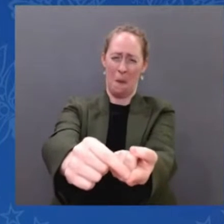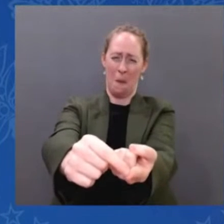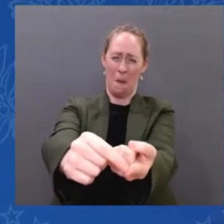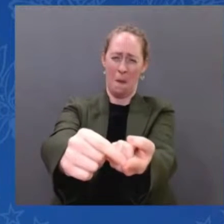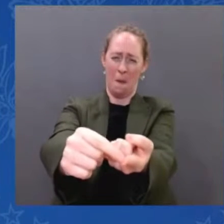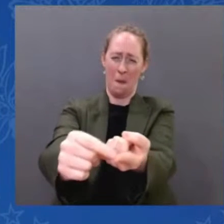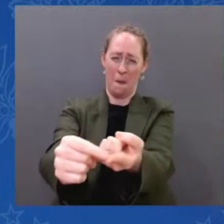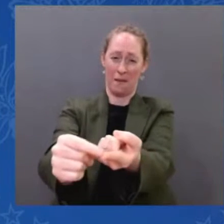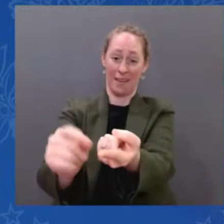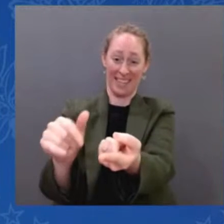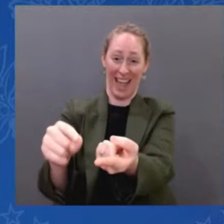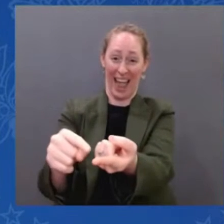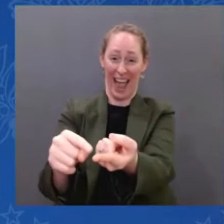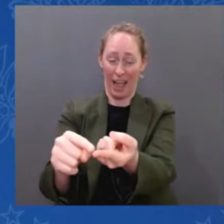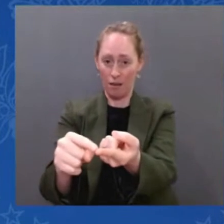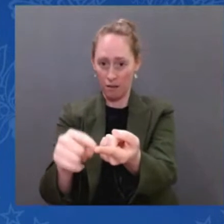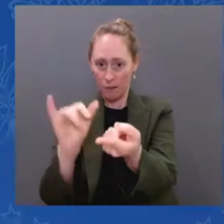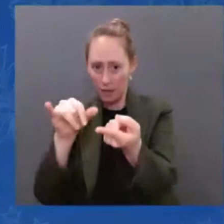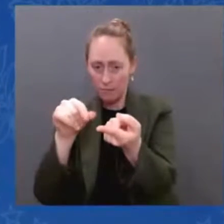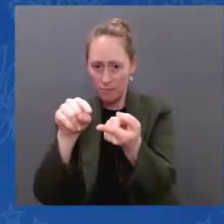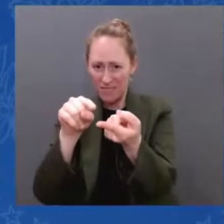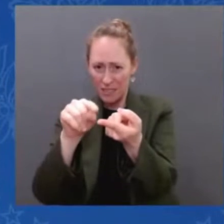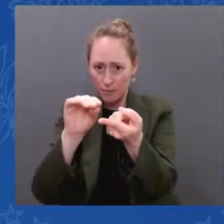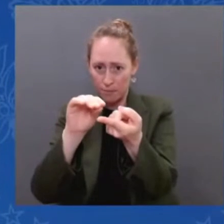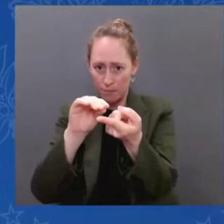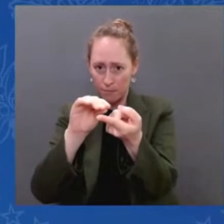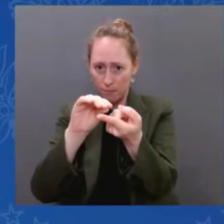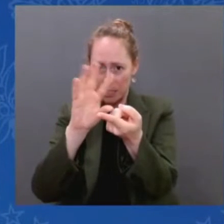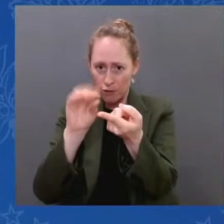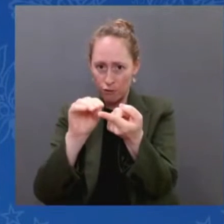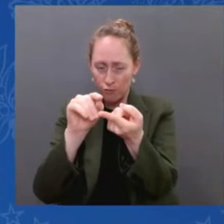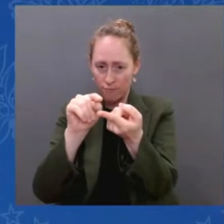And what you're seeing there are galaxies.